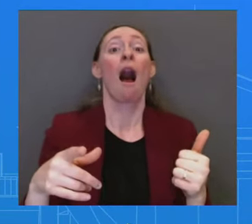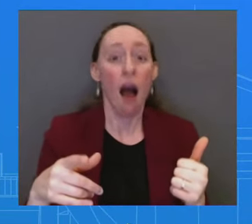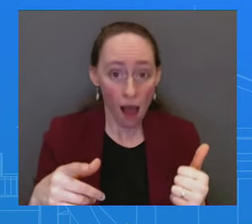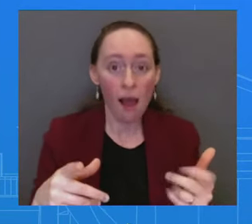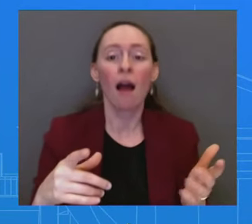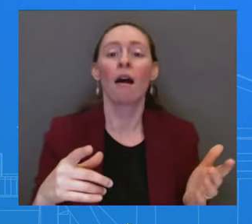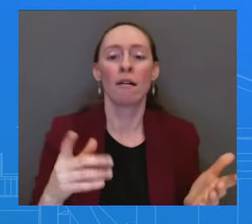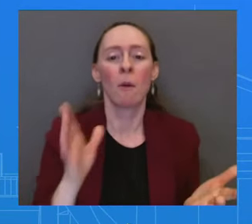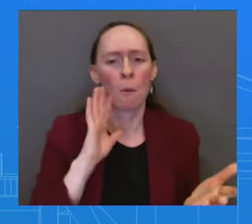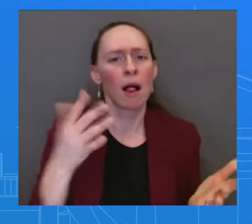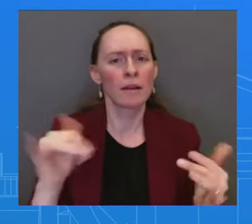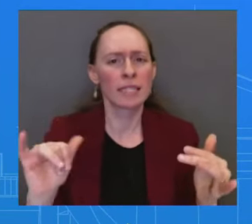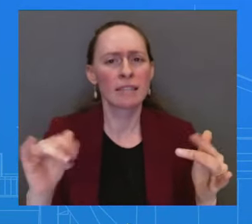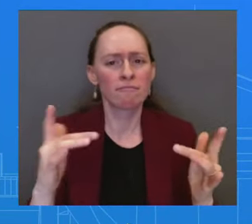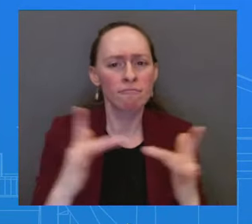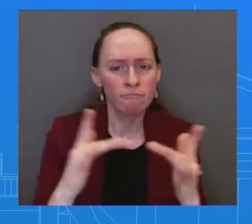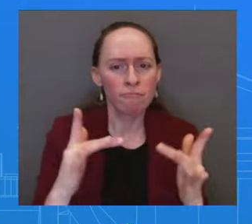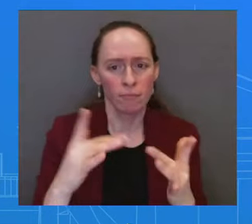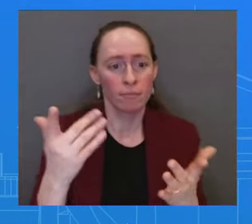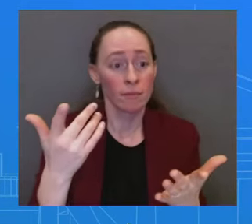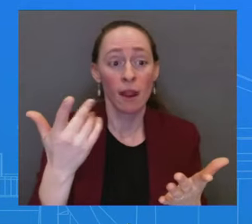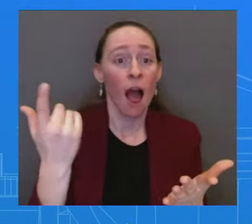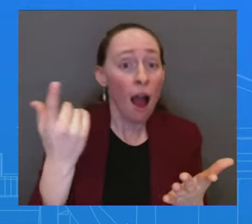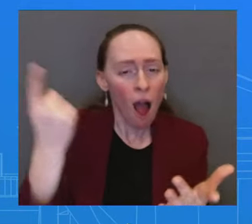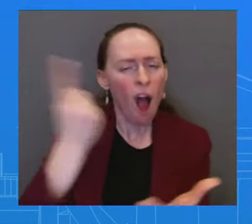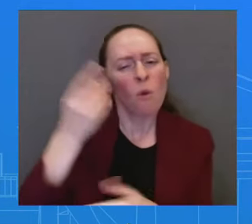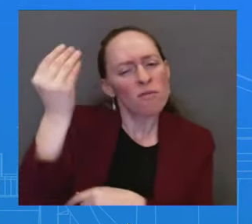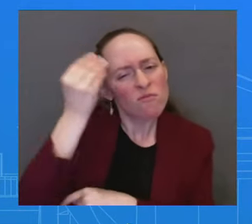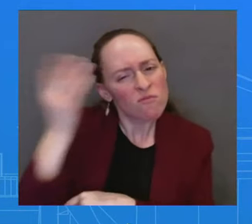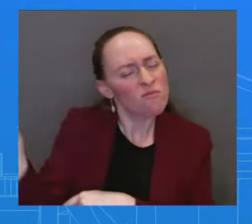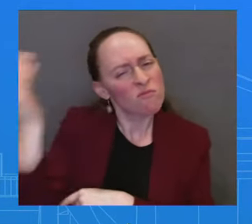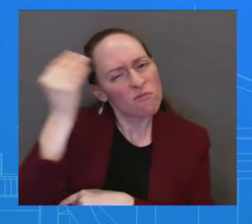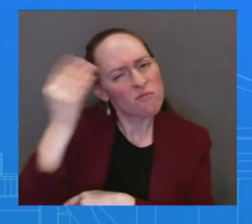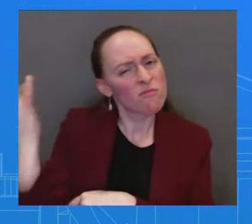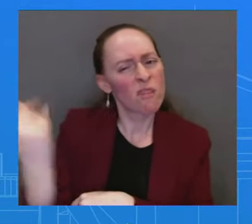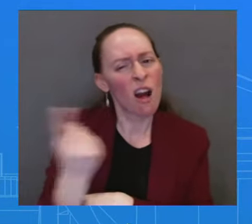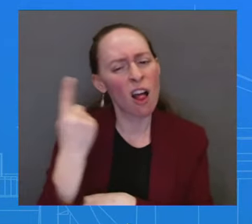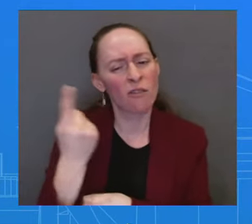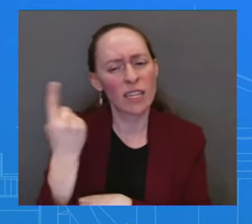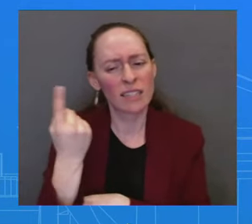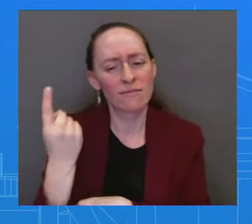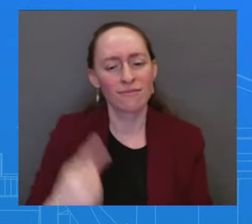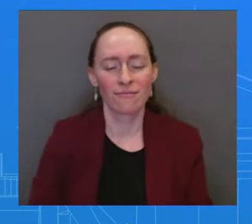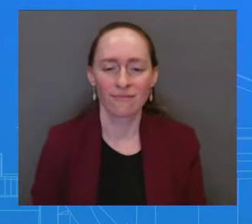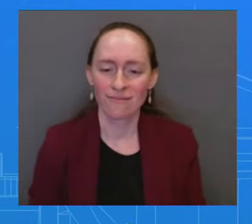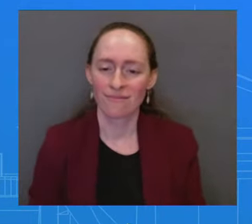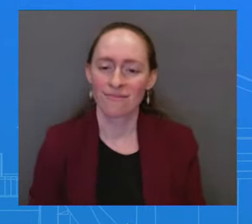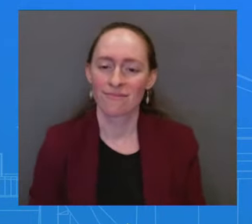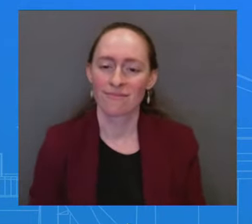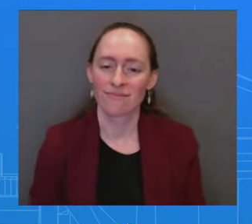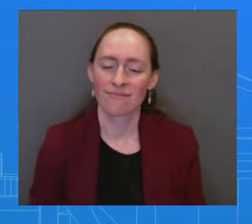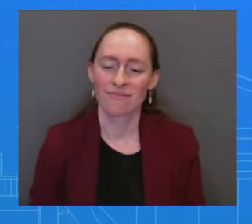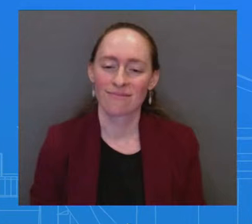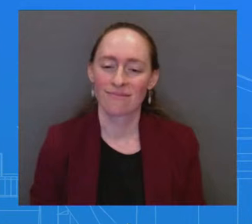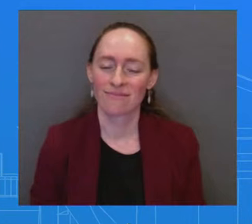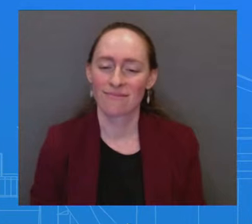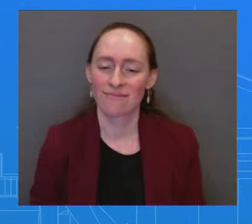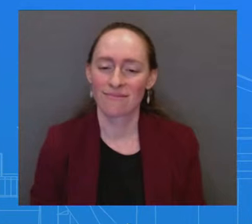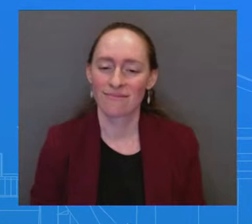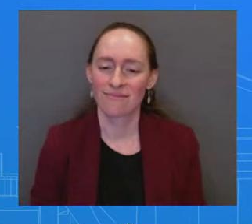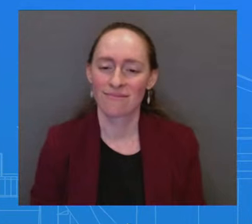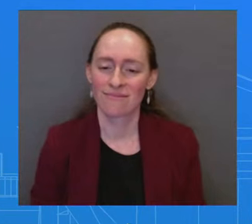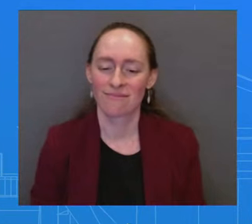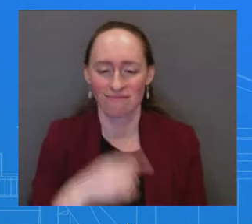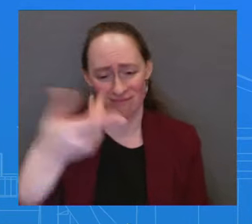is necessary to share, we certainly will do that. But as you know, the President, you know, because he has relationships with many of those Senate members, tends to